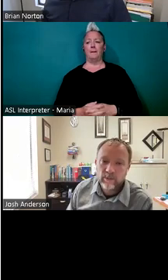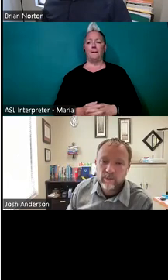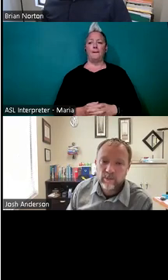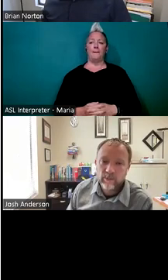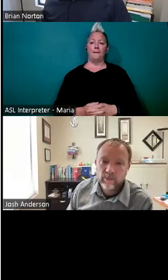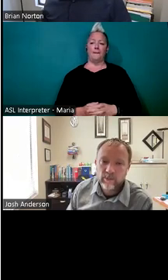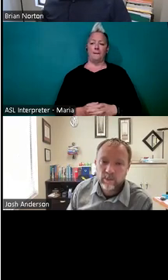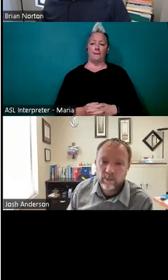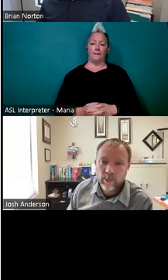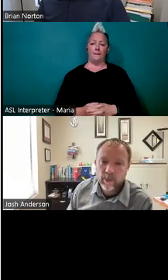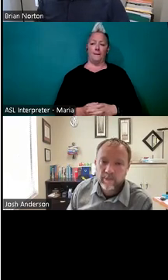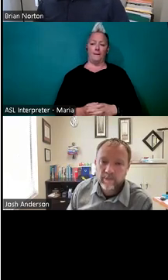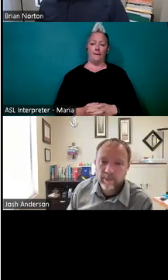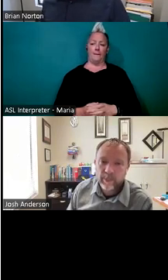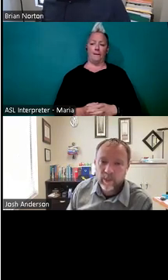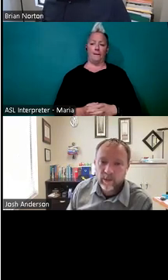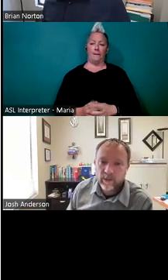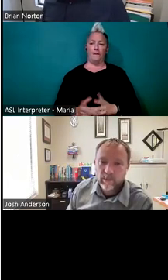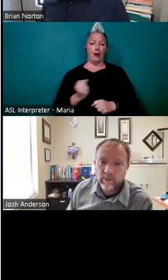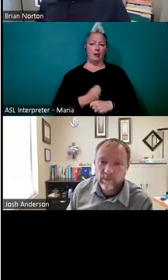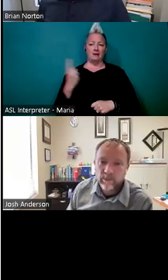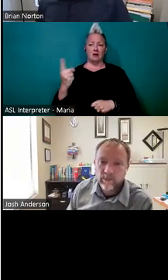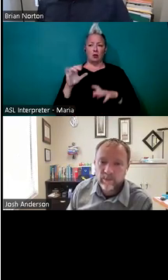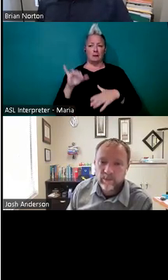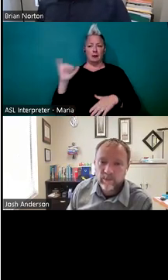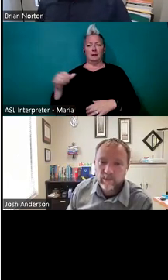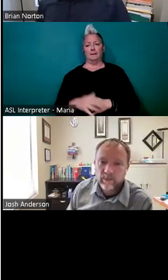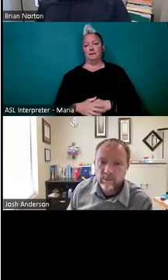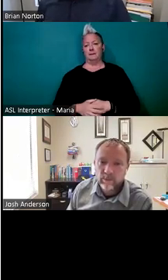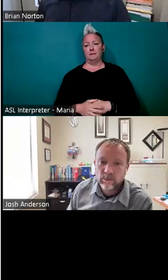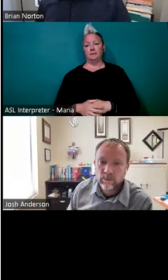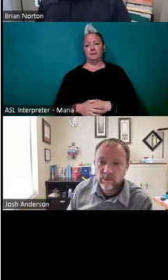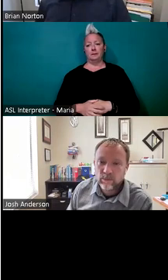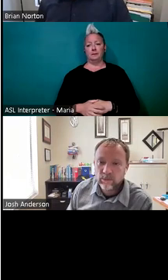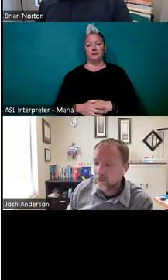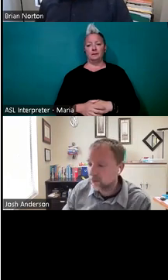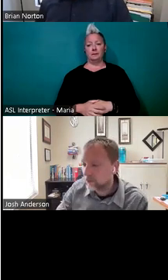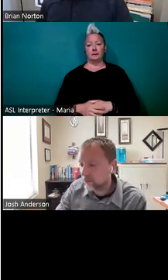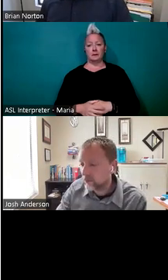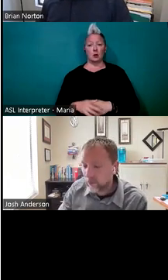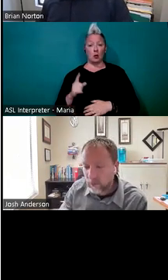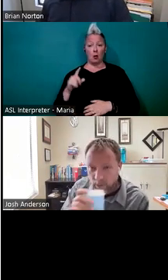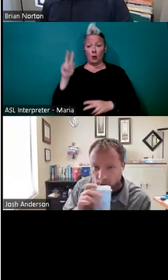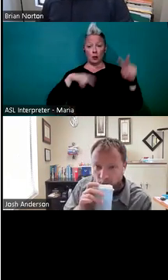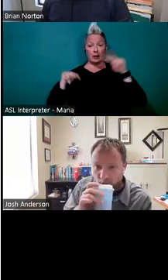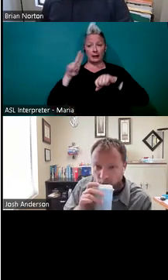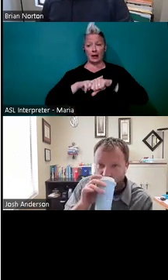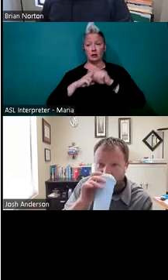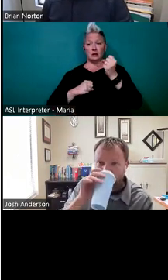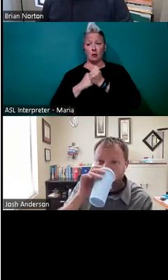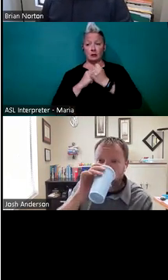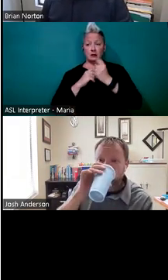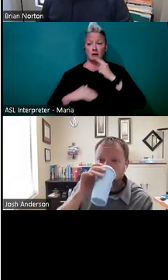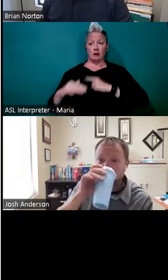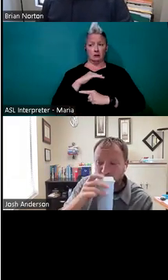Here's one too. And I love that this is in here because one of the things that we oftentimes look at are just natural supports in the environment. Someone mentioned,